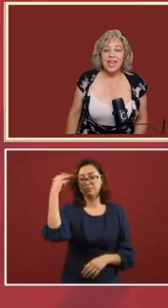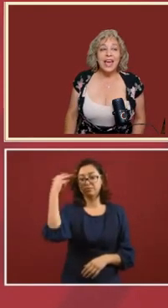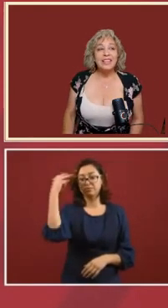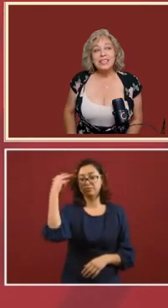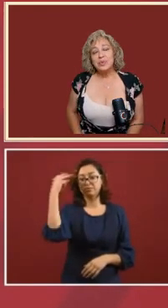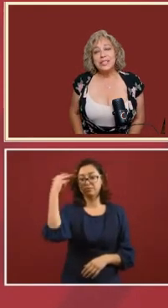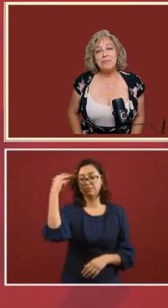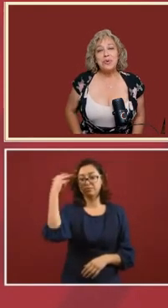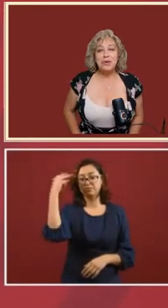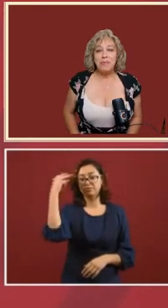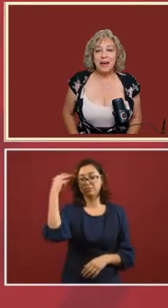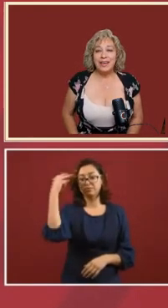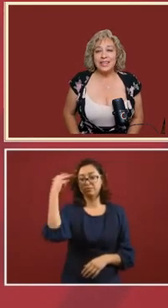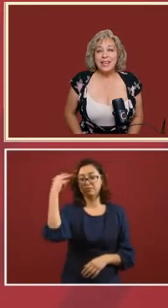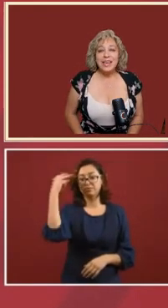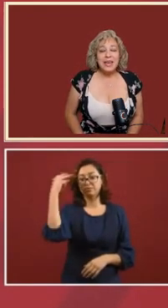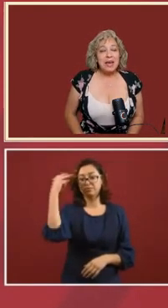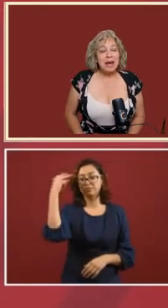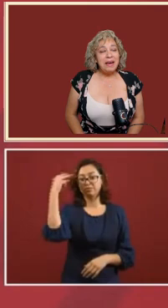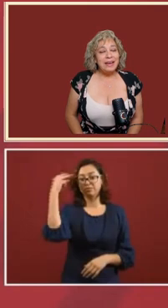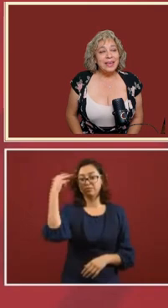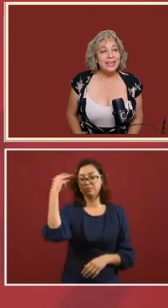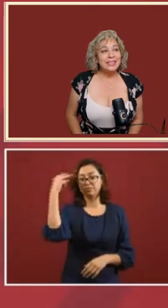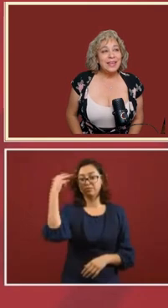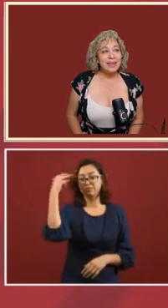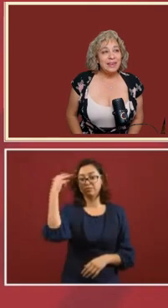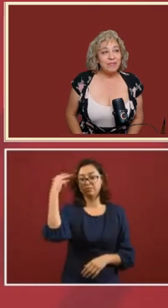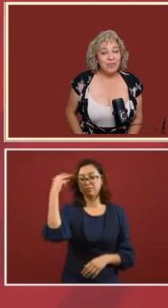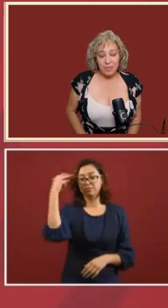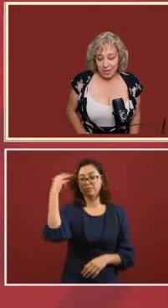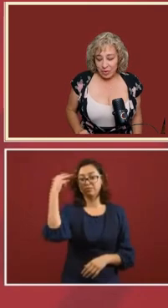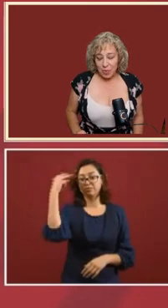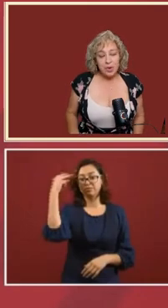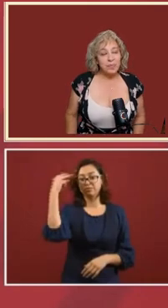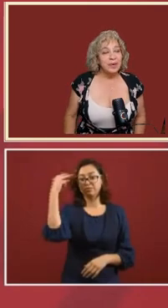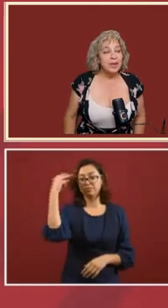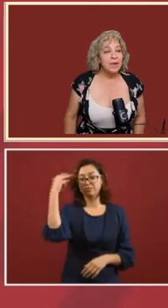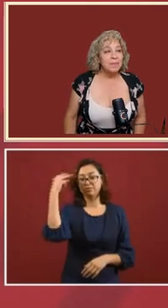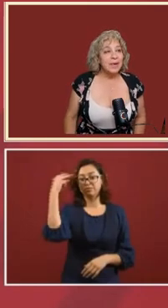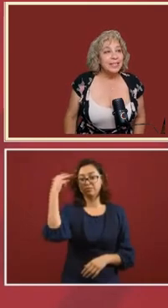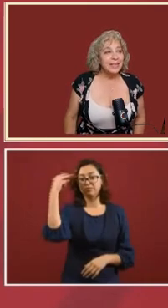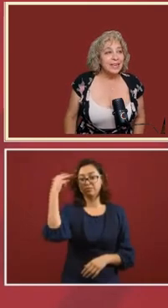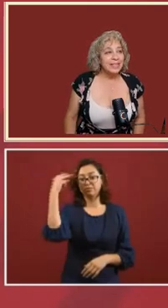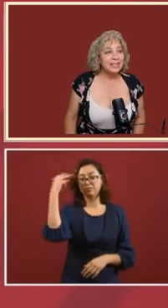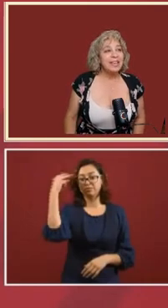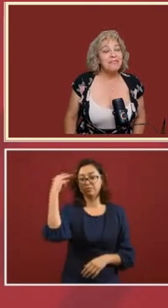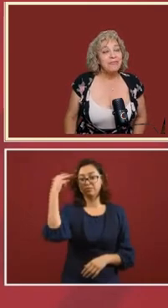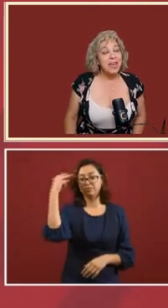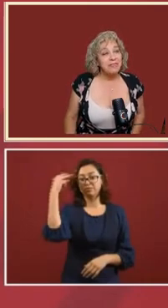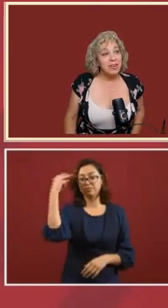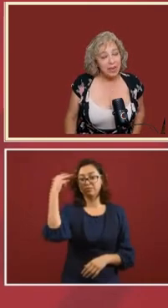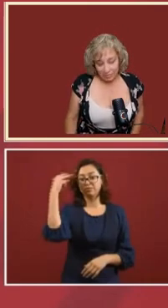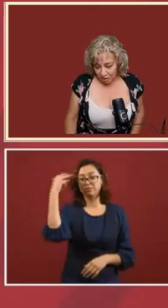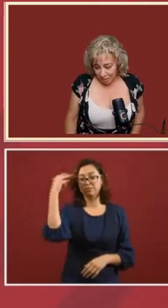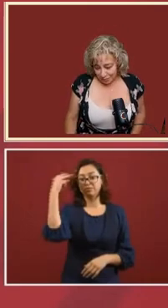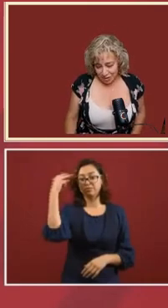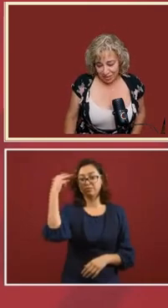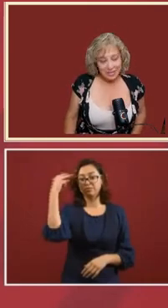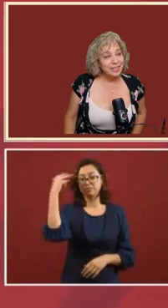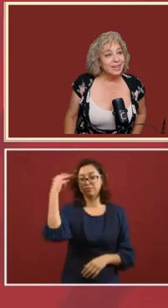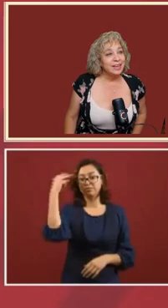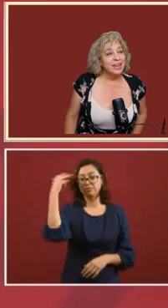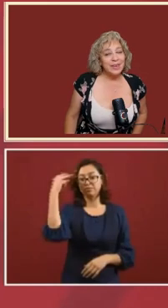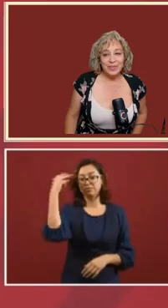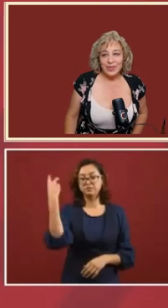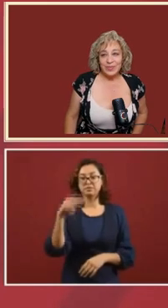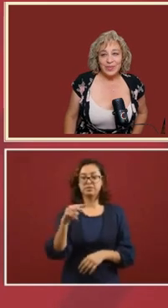And this was the important part. He said from the group Mexicans in favor of corruption.